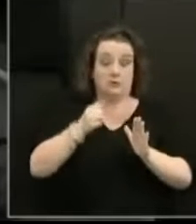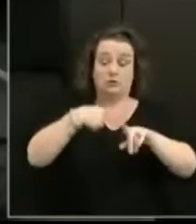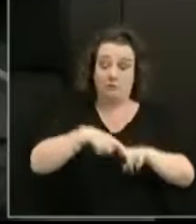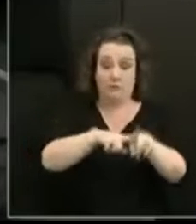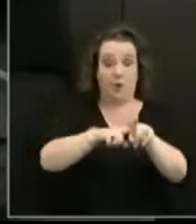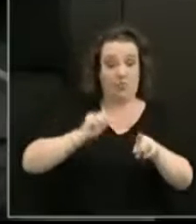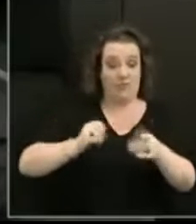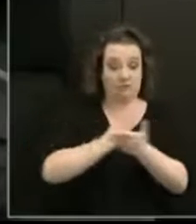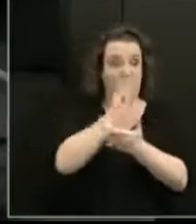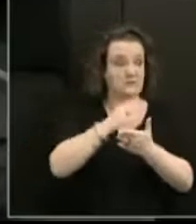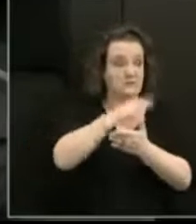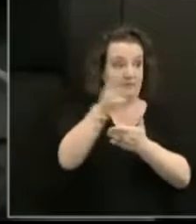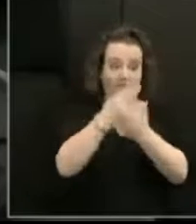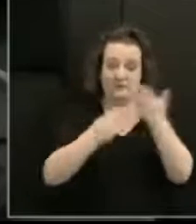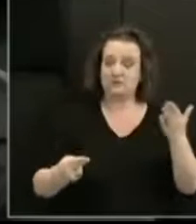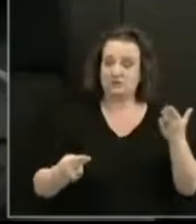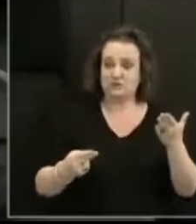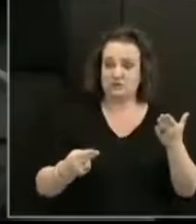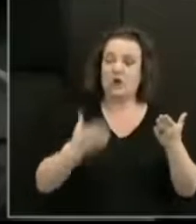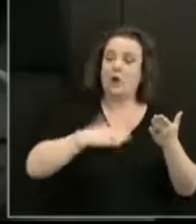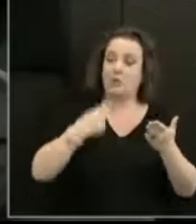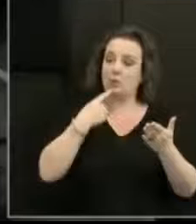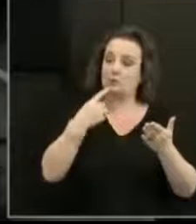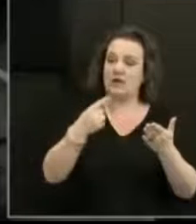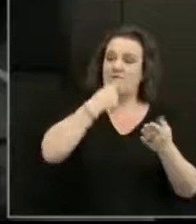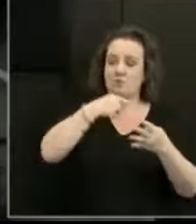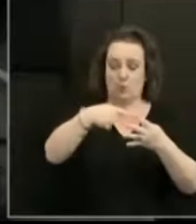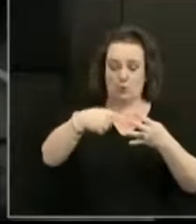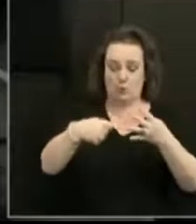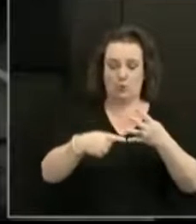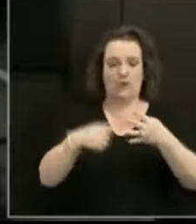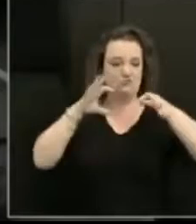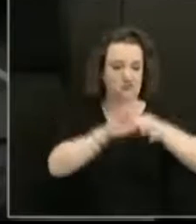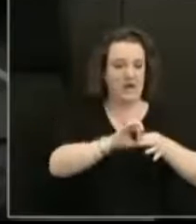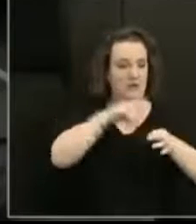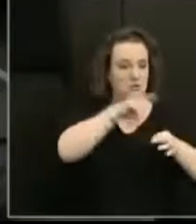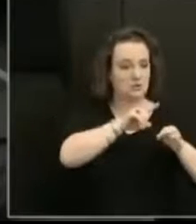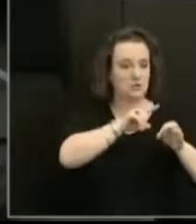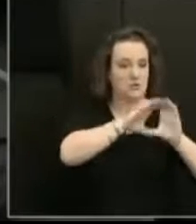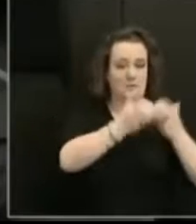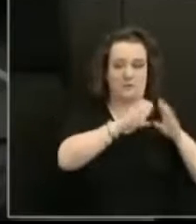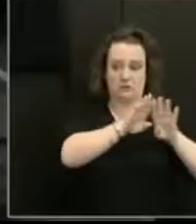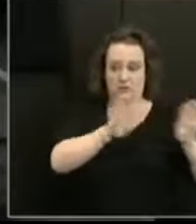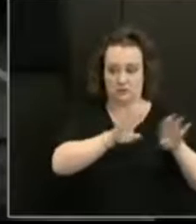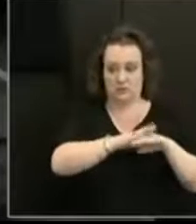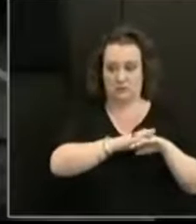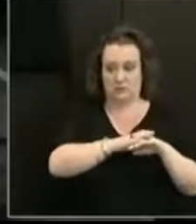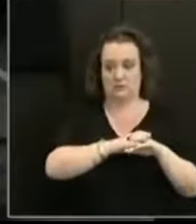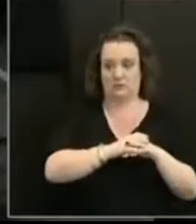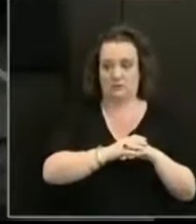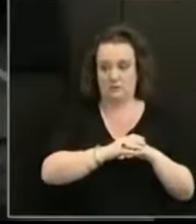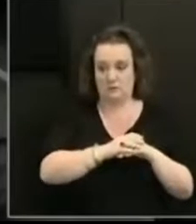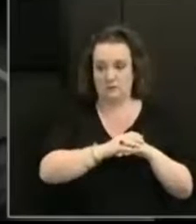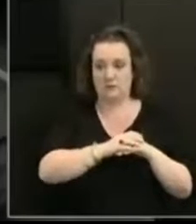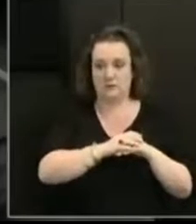rights in that Convention and I want to highlight just a few that are relevant to this inquiry. The right to equal recognition